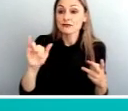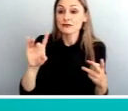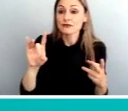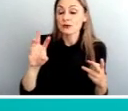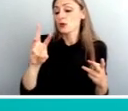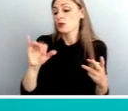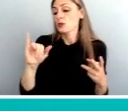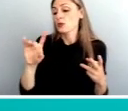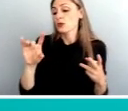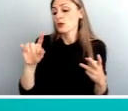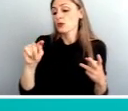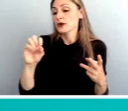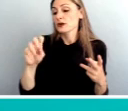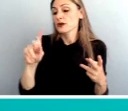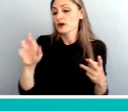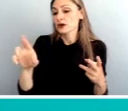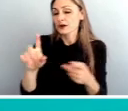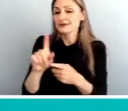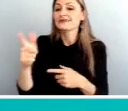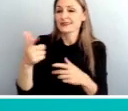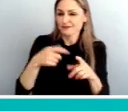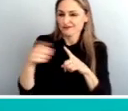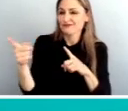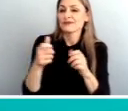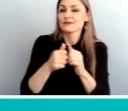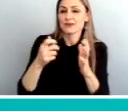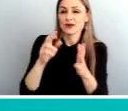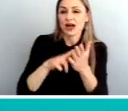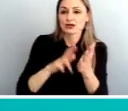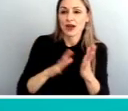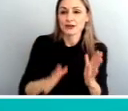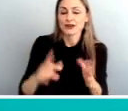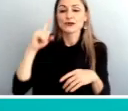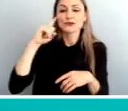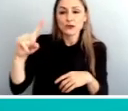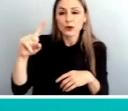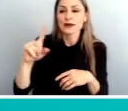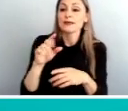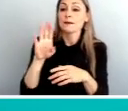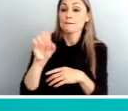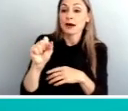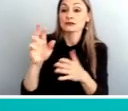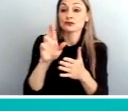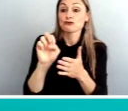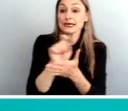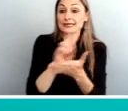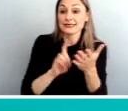Nelson Nygaard, the prime contractor for the bus redesign project.